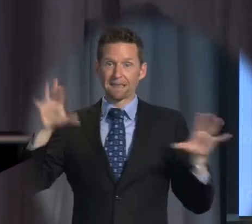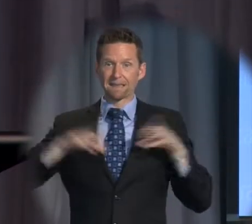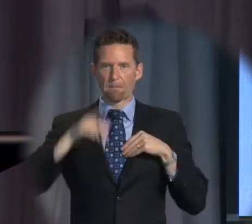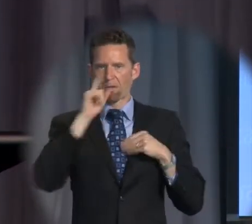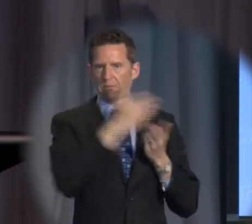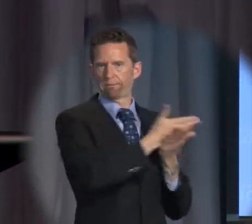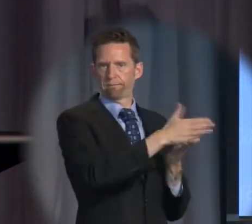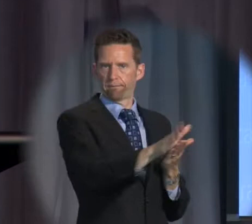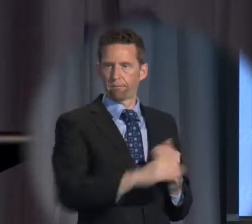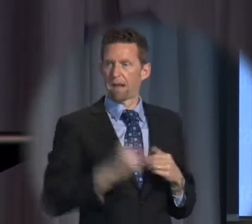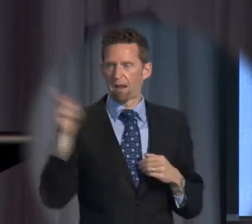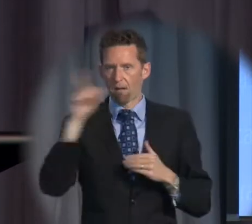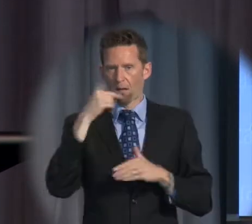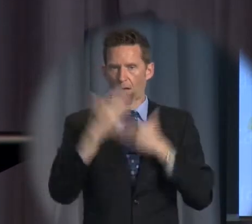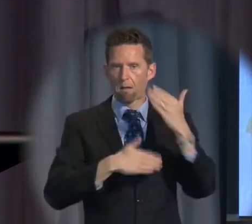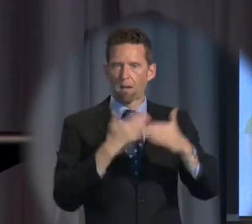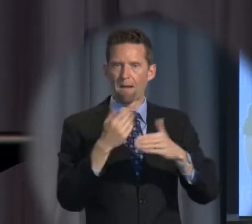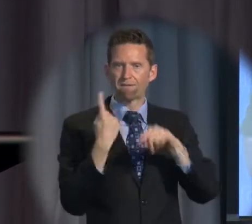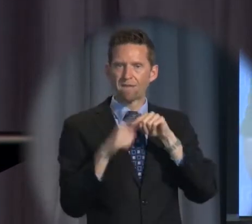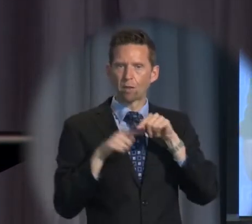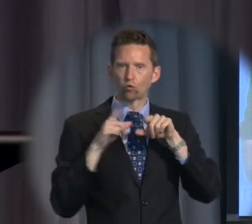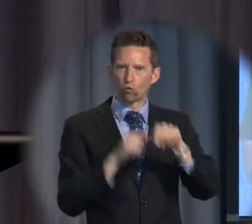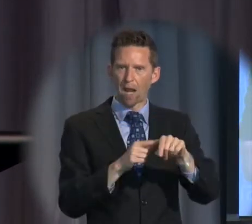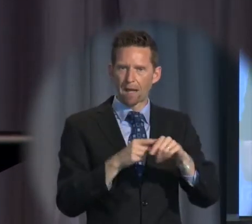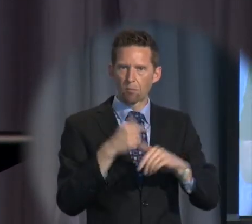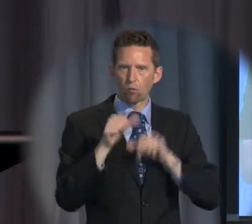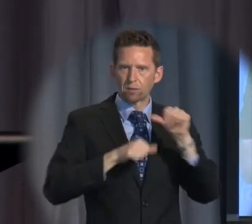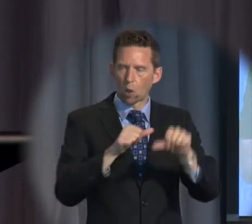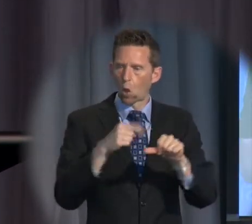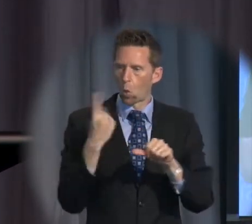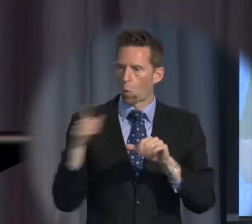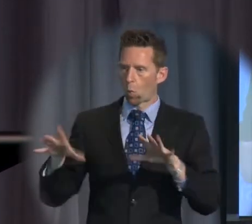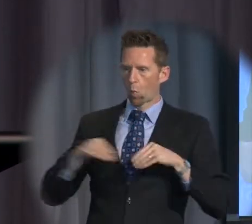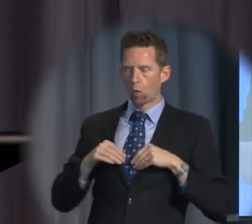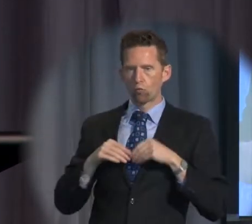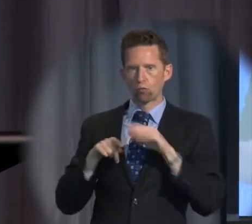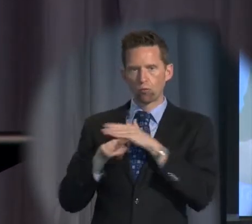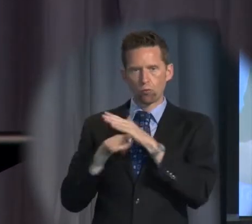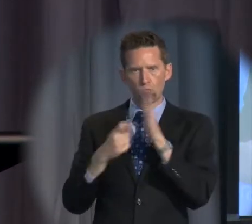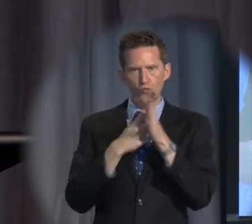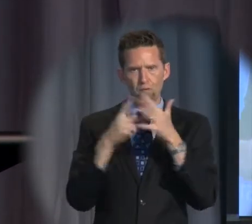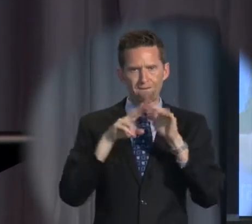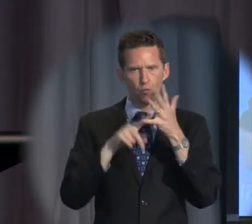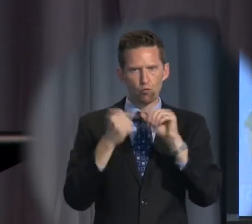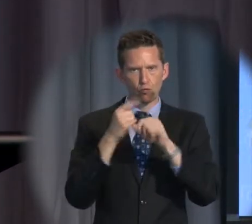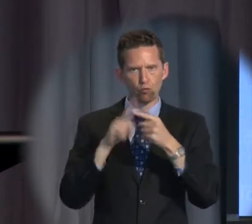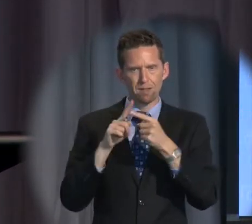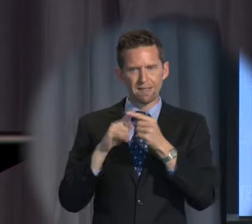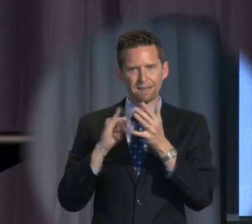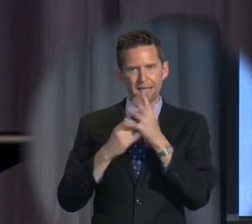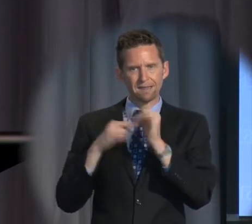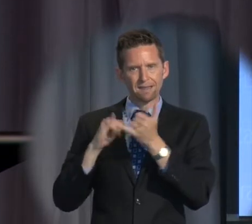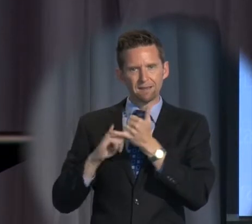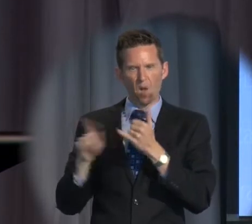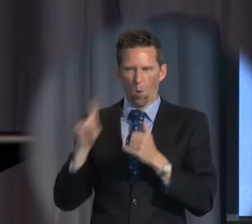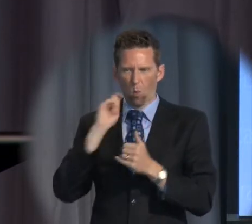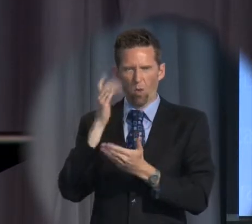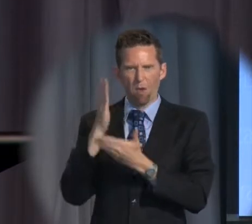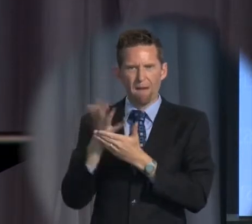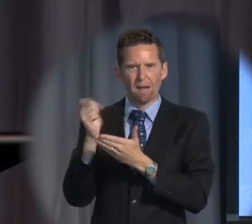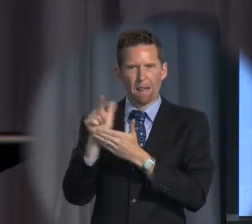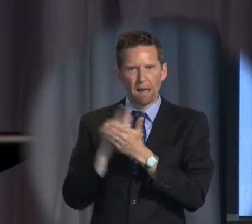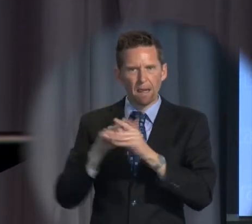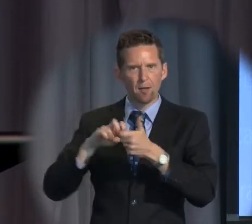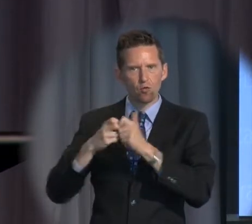Fast-track processes are being introduced to assess refugee status, which are expected, of course, to clog up the courts with problems of legal